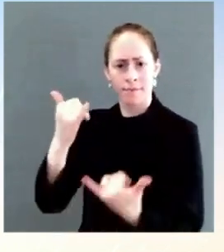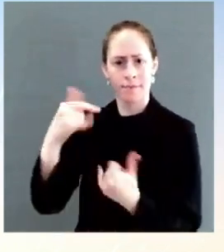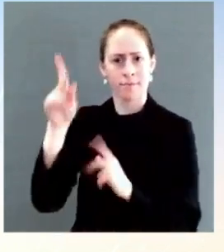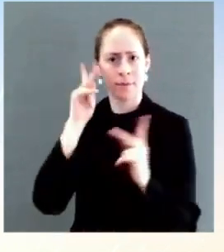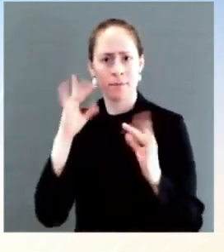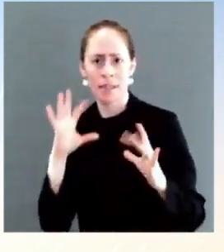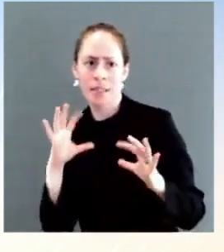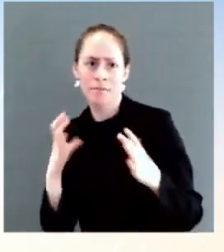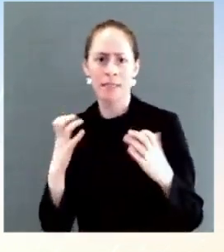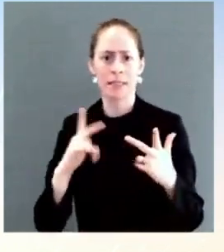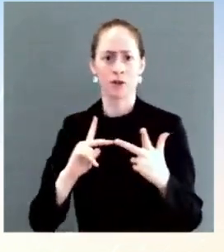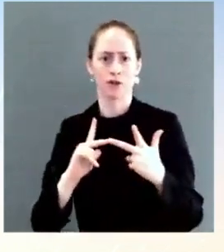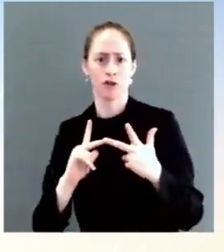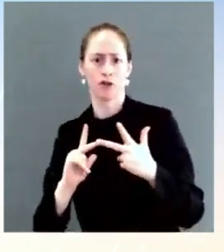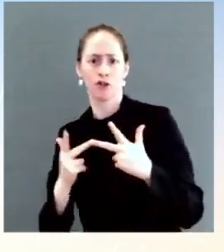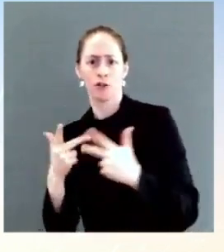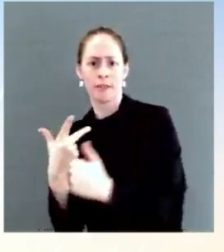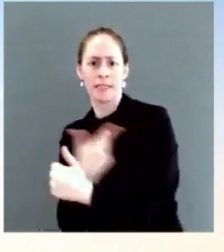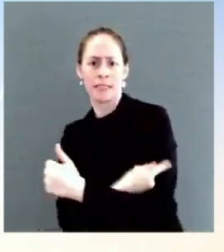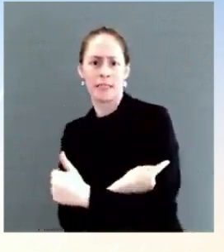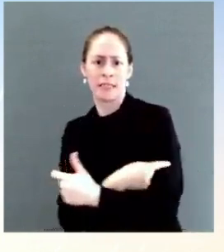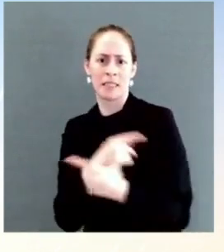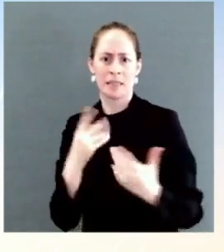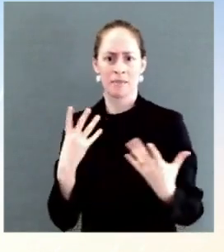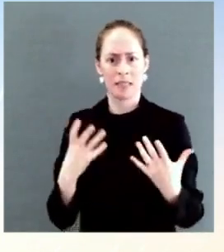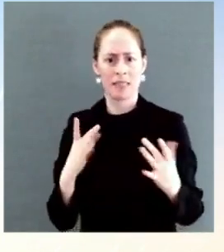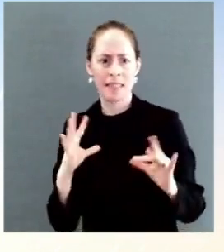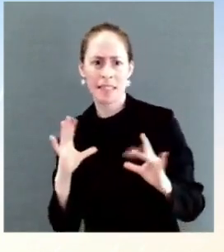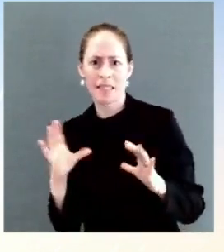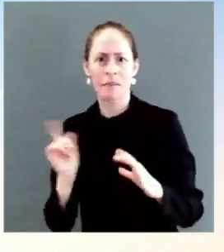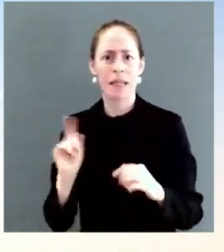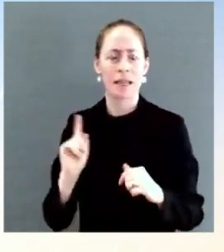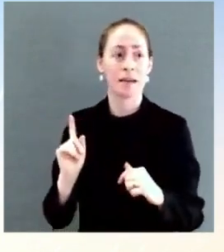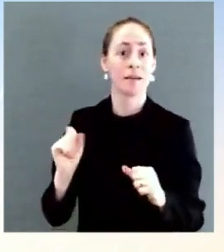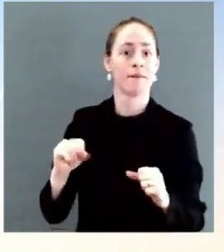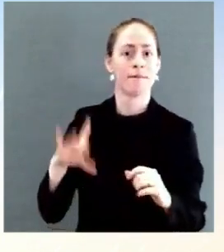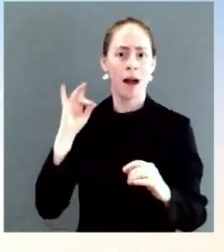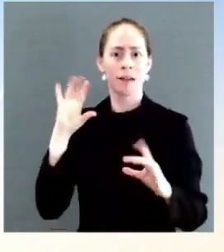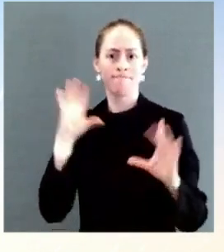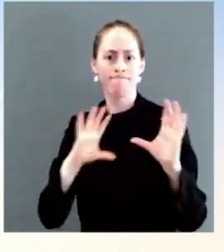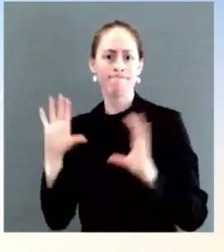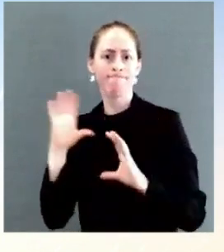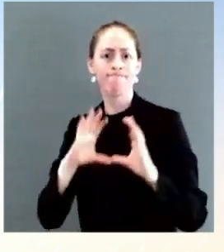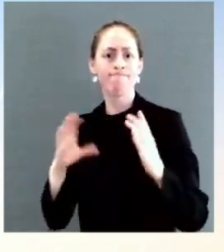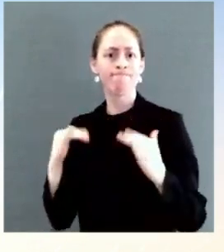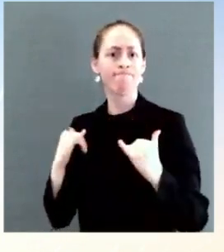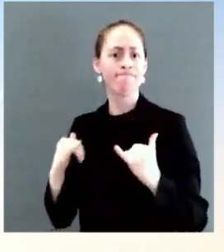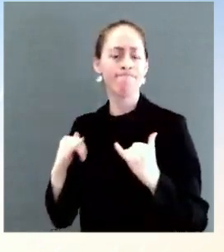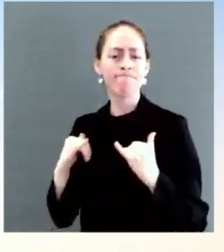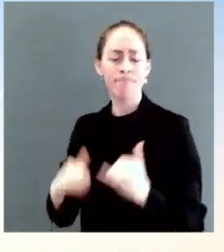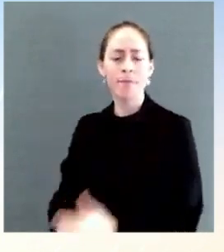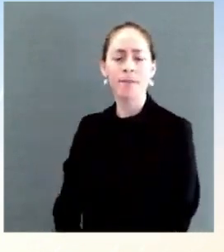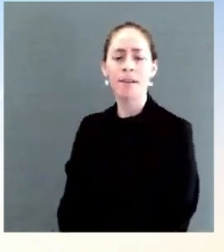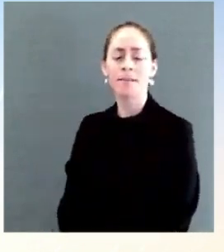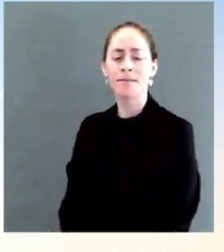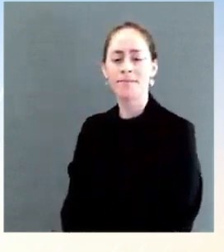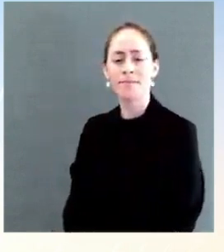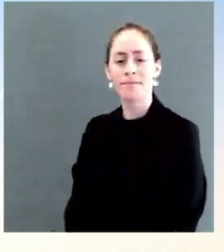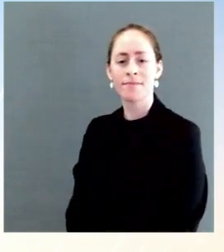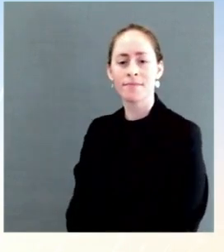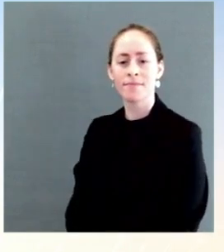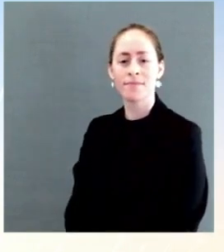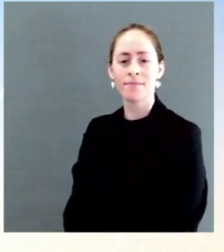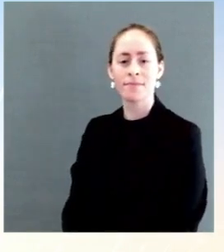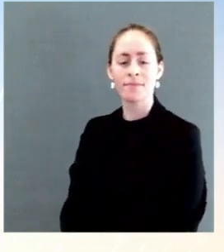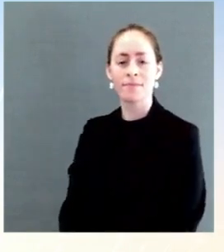now, first, for those who already received their boost, how long would it be for them before conceivably they could have a new modified booster that will more